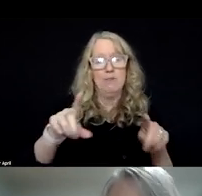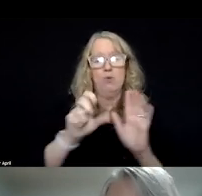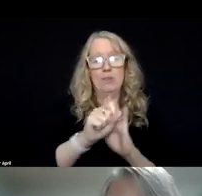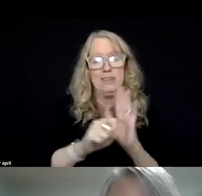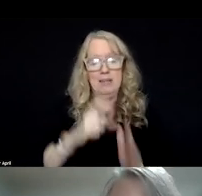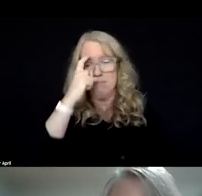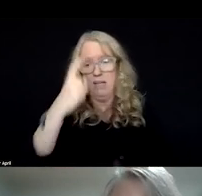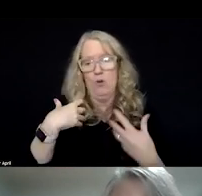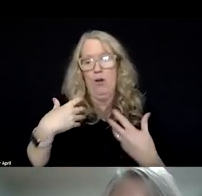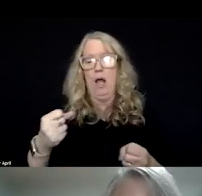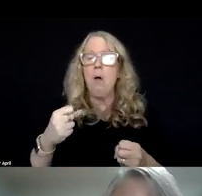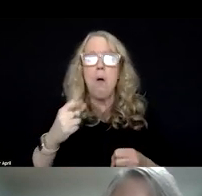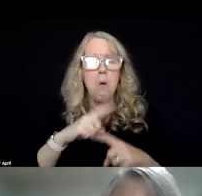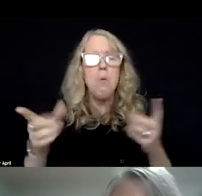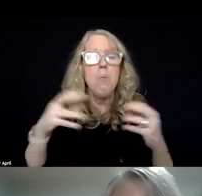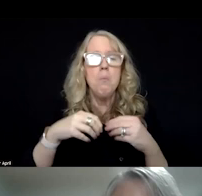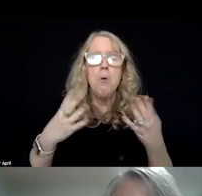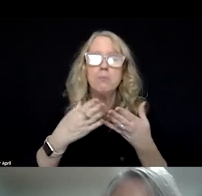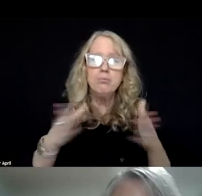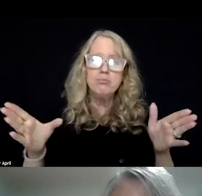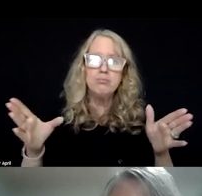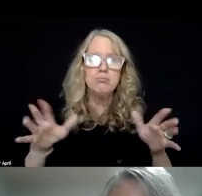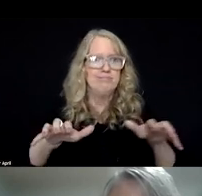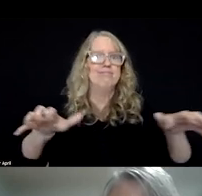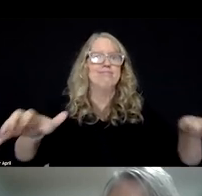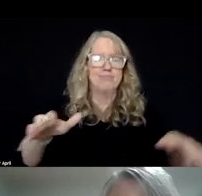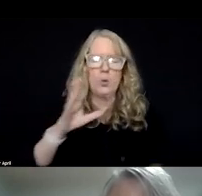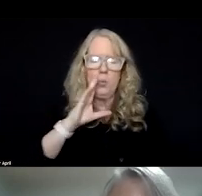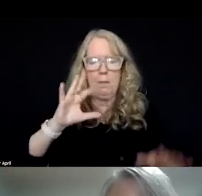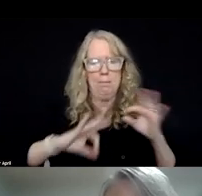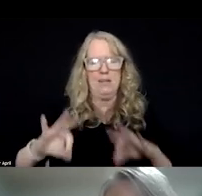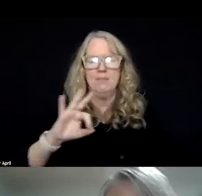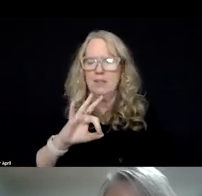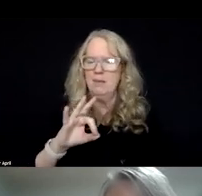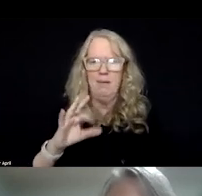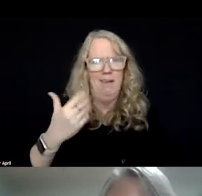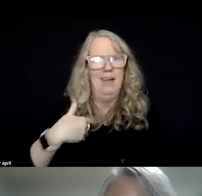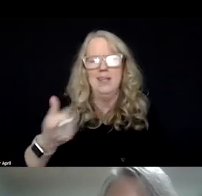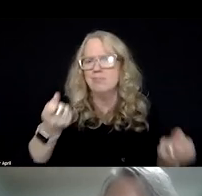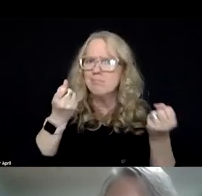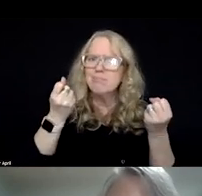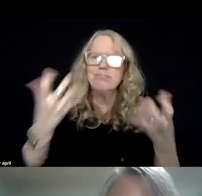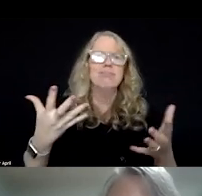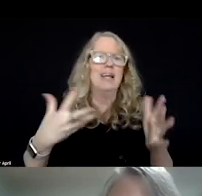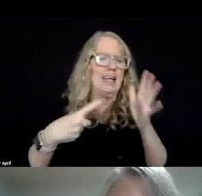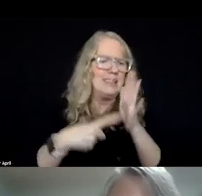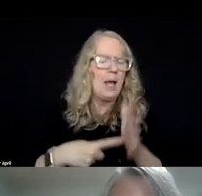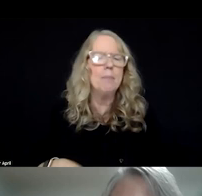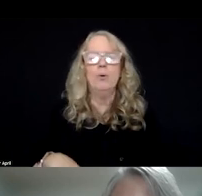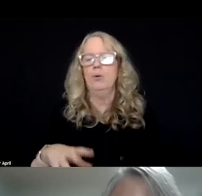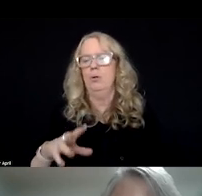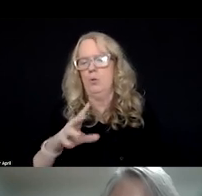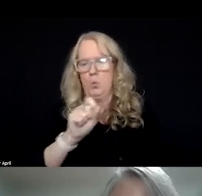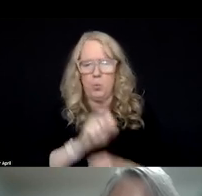authorities, but I think a wider audience would probably benefit from it as well. It's got a ton of examples about work folks